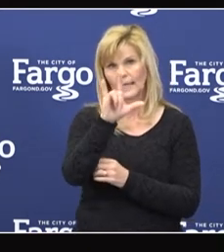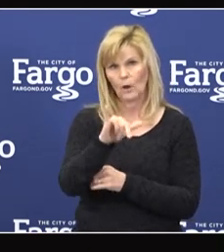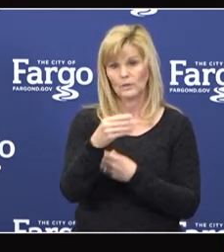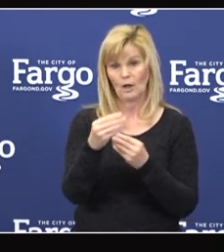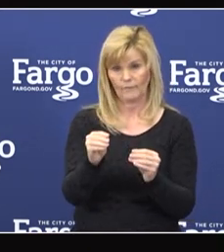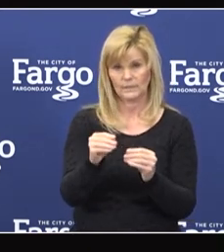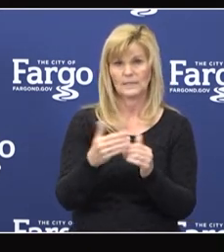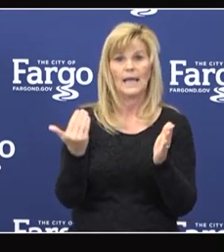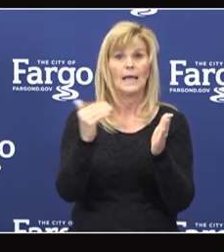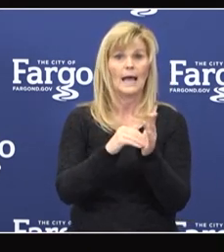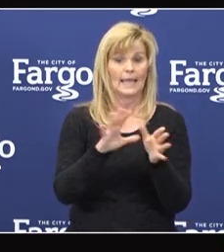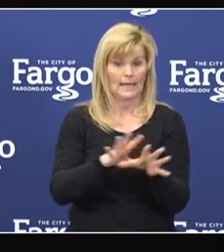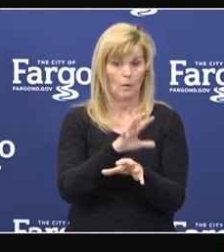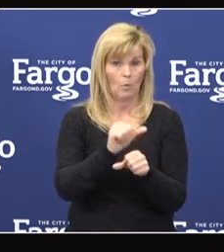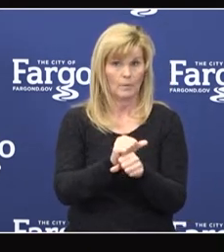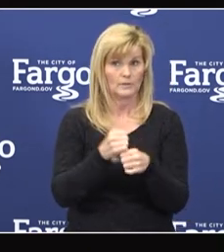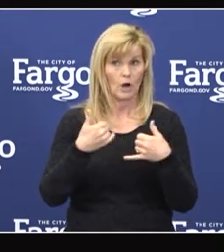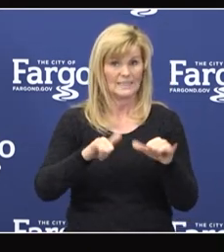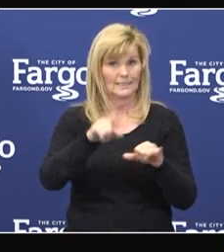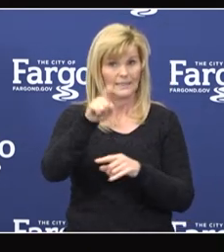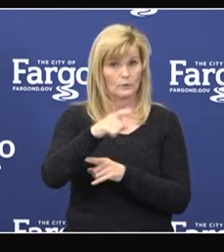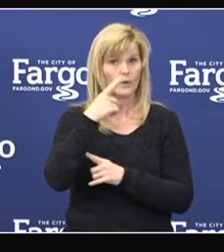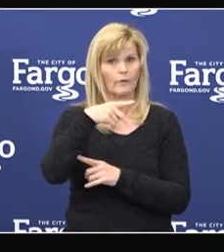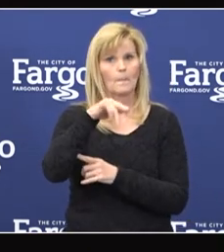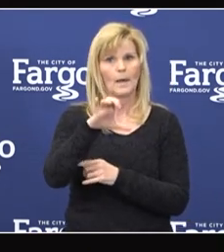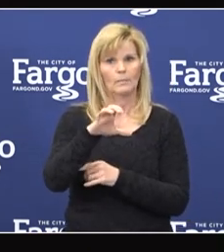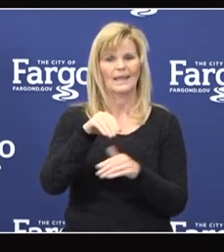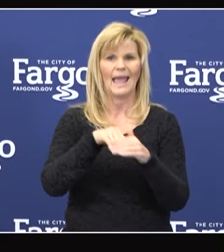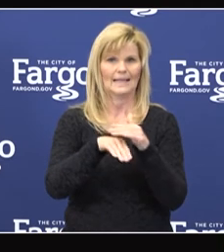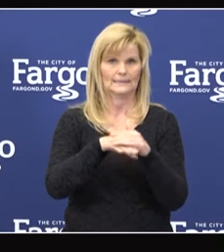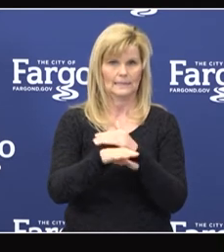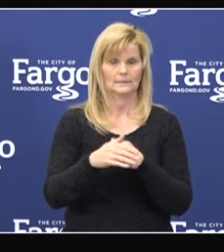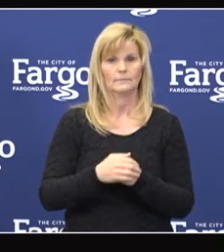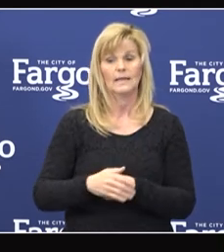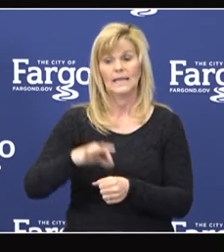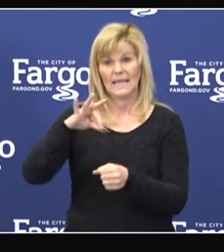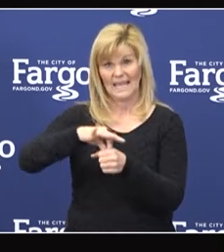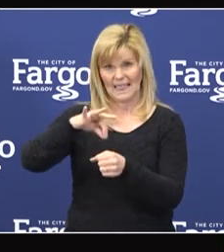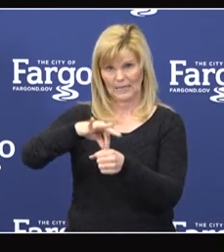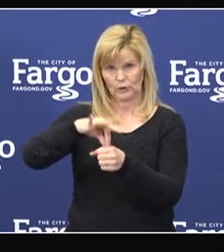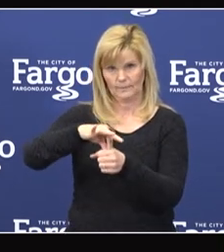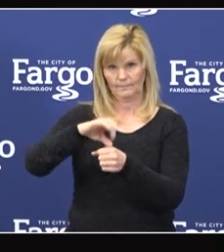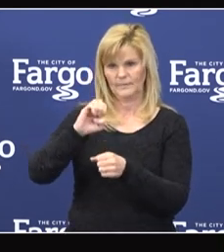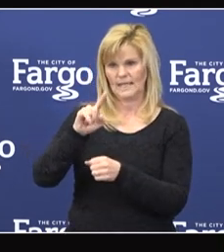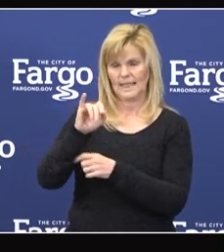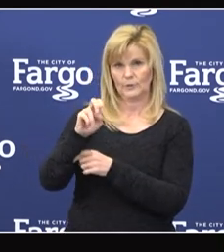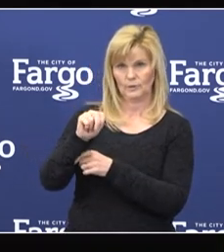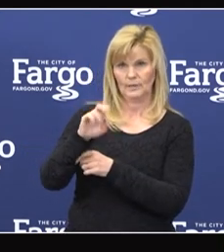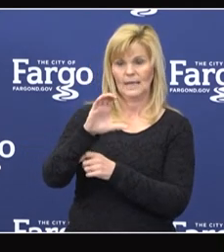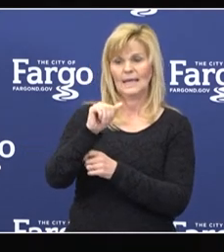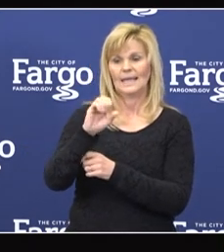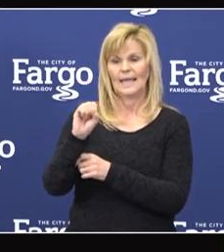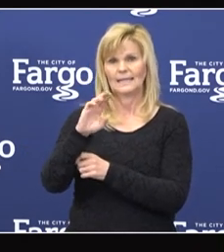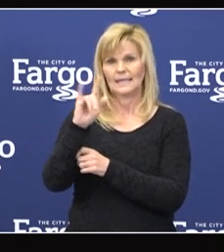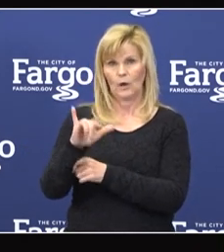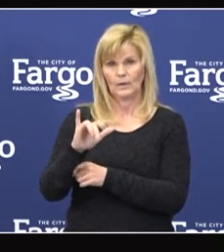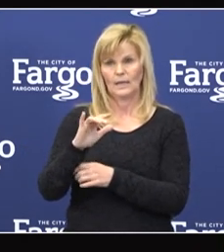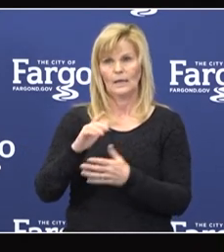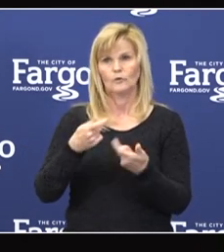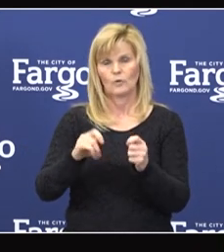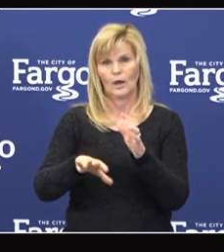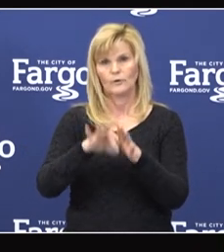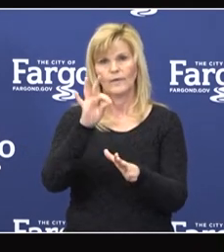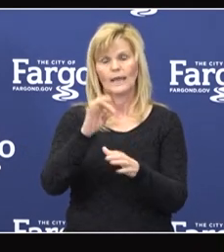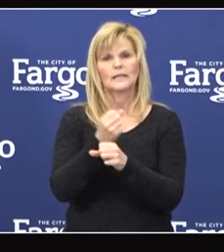Again, appointments are still necessary for public access. The election. Cass County government has provided a secure ballot